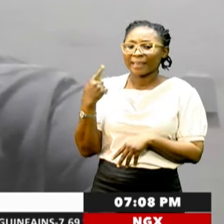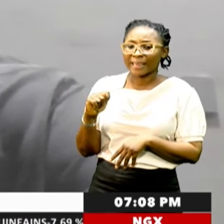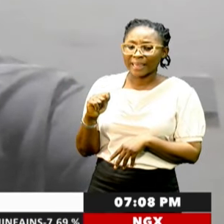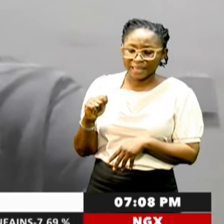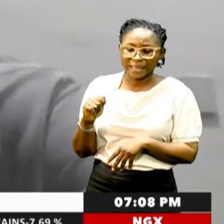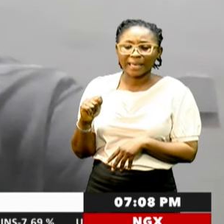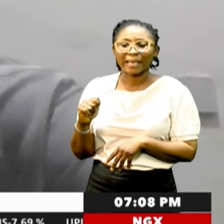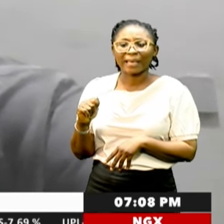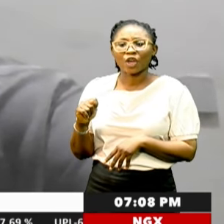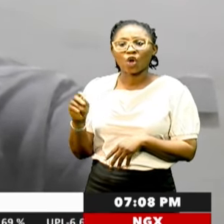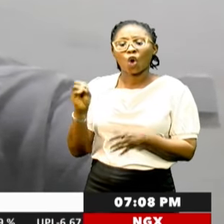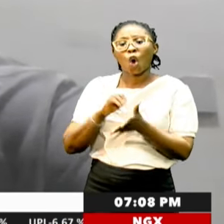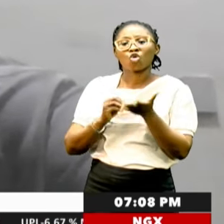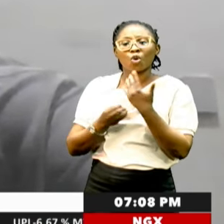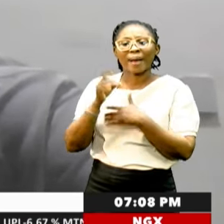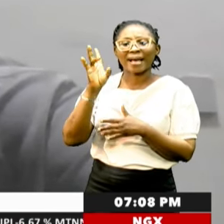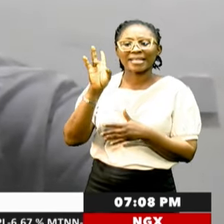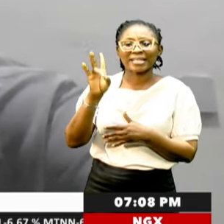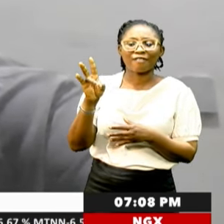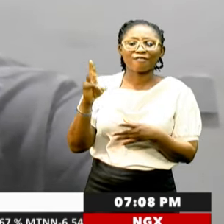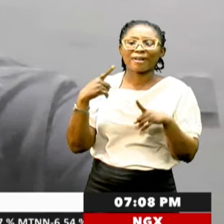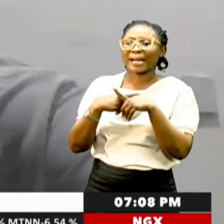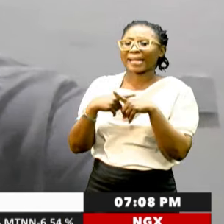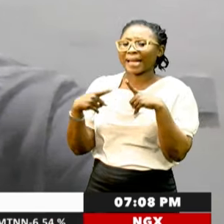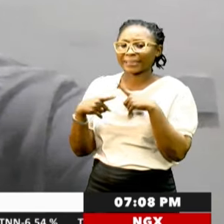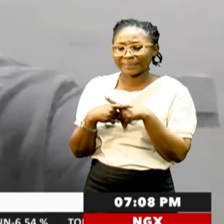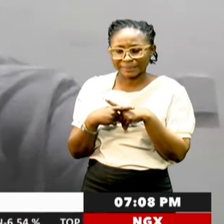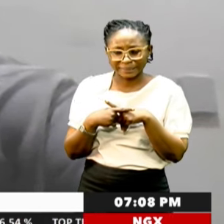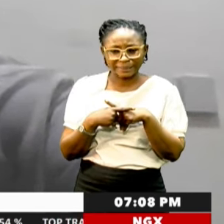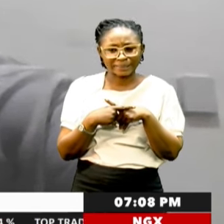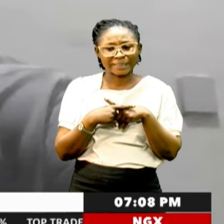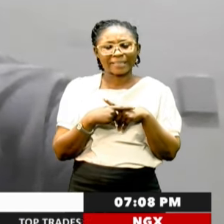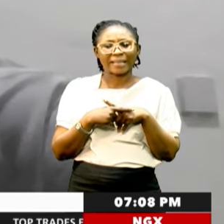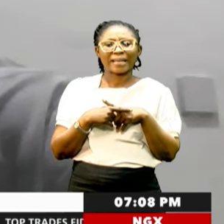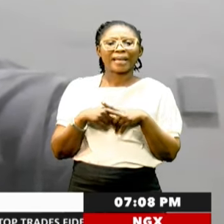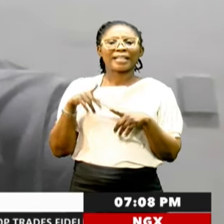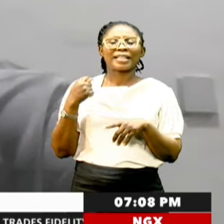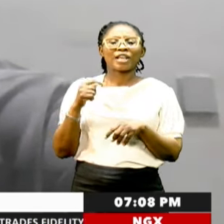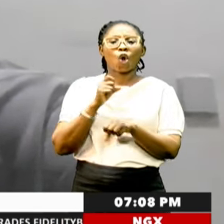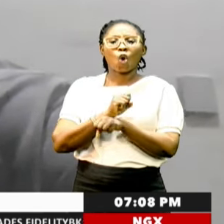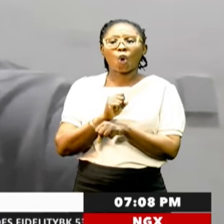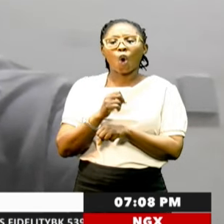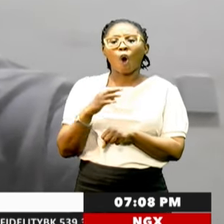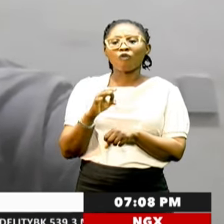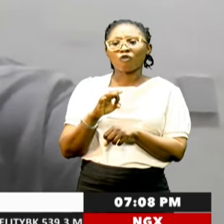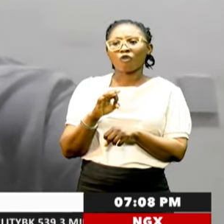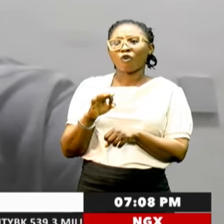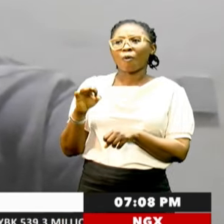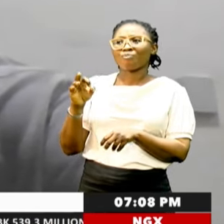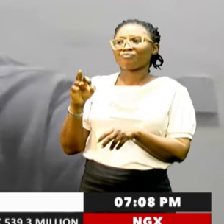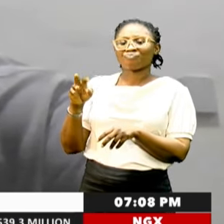the October 7 crisis sustained, and the occupation of the Occhaya's Israel,